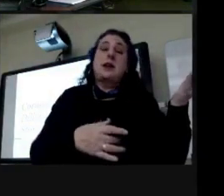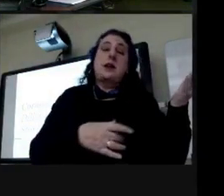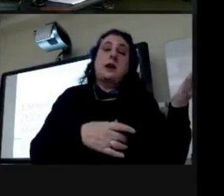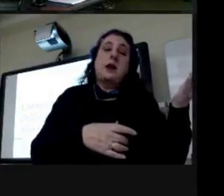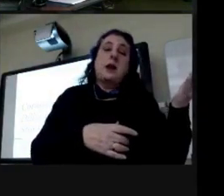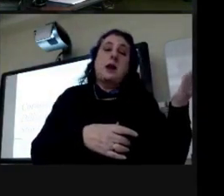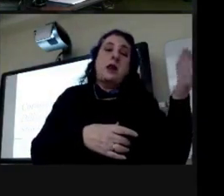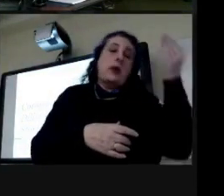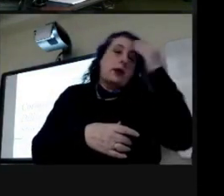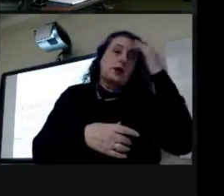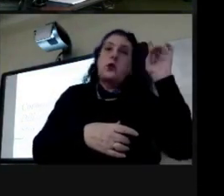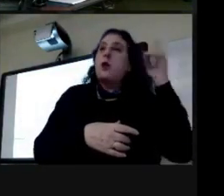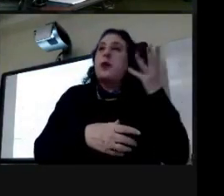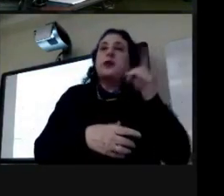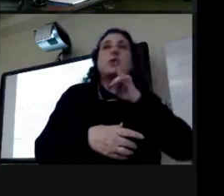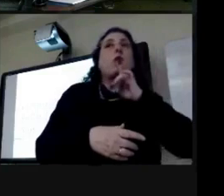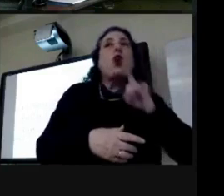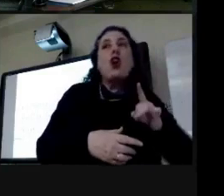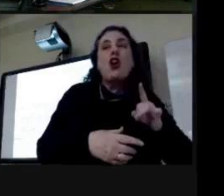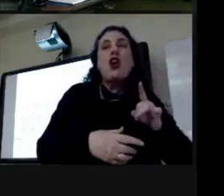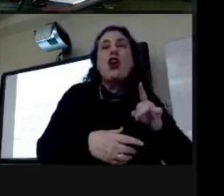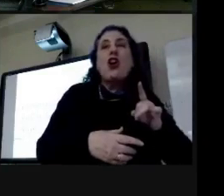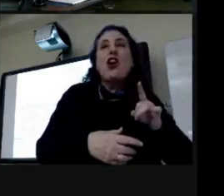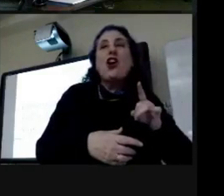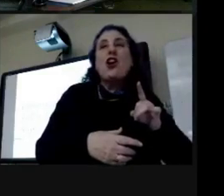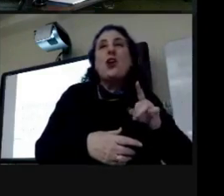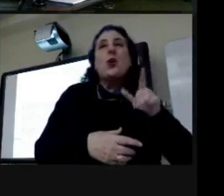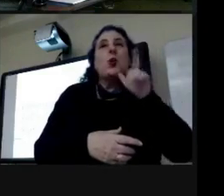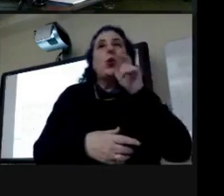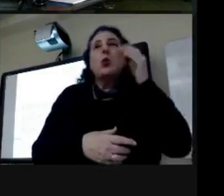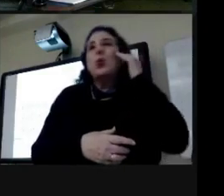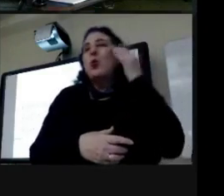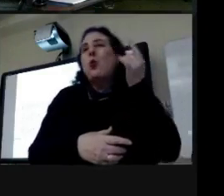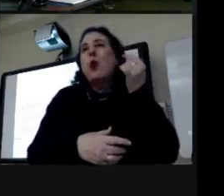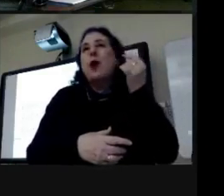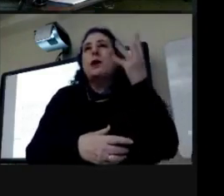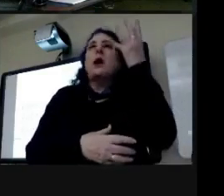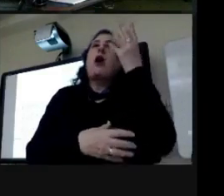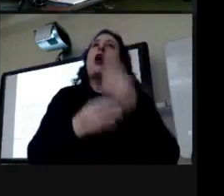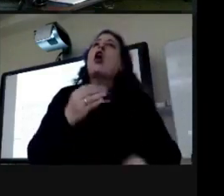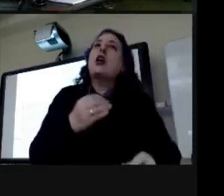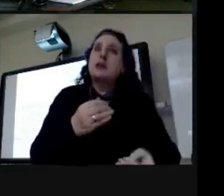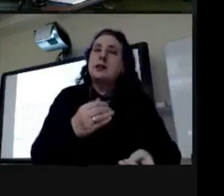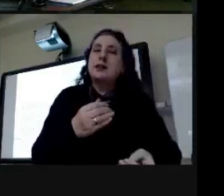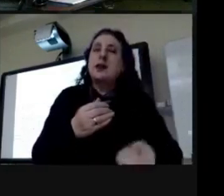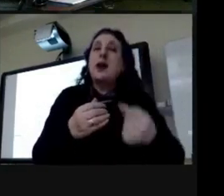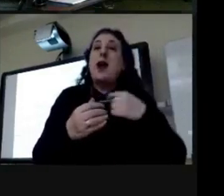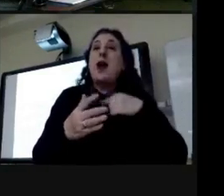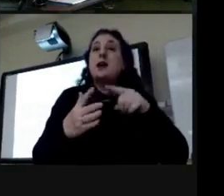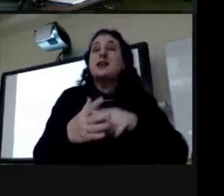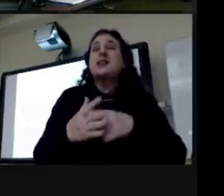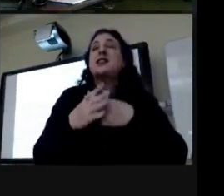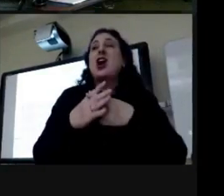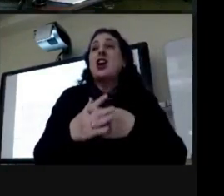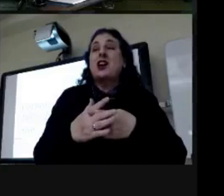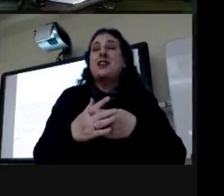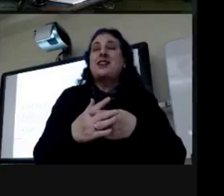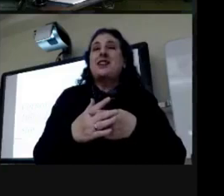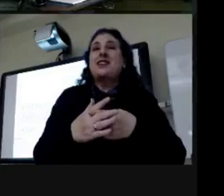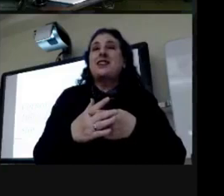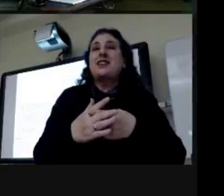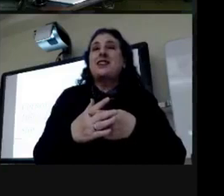knowledge about where things were and you know who knew what was gone so when i started um